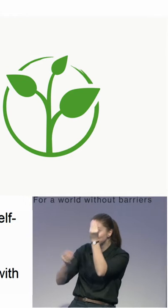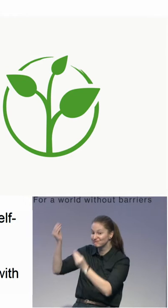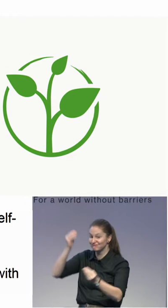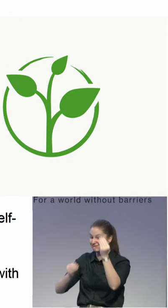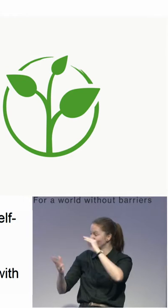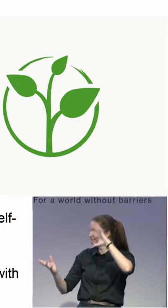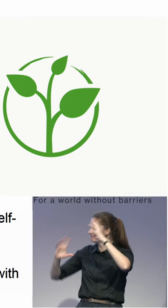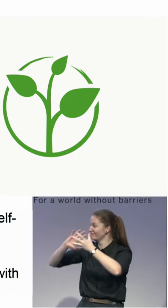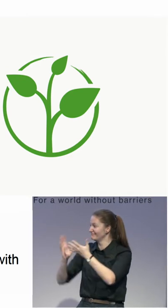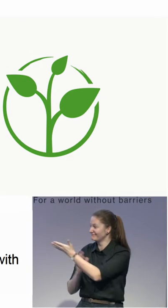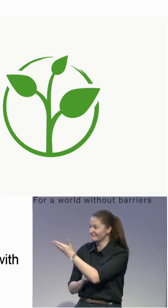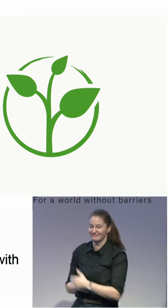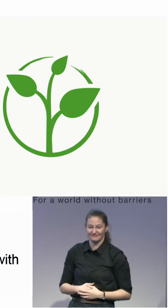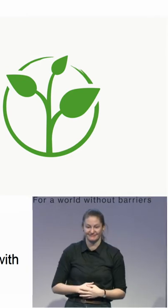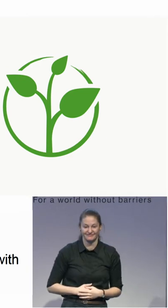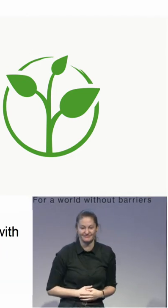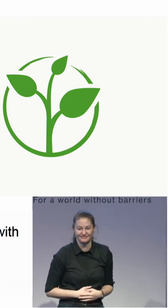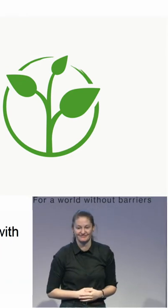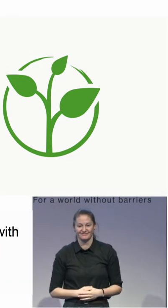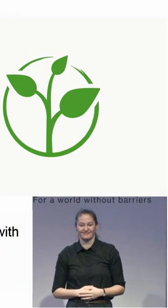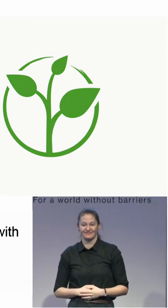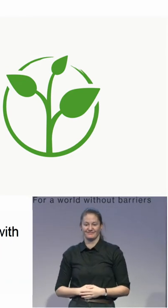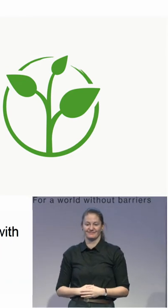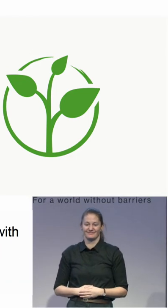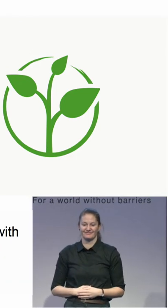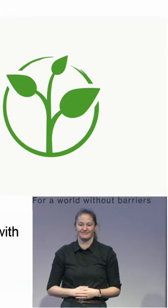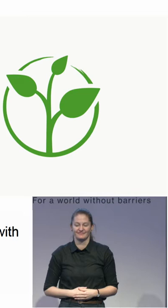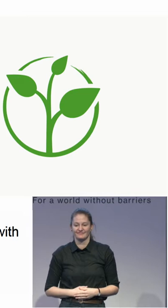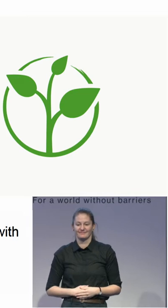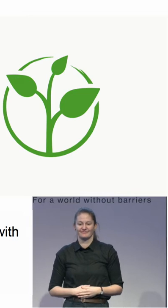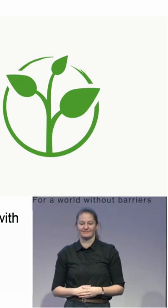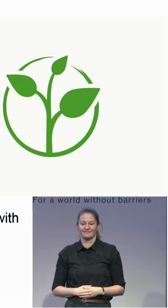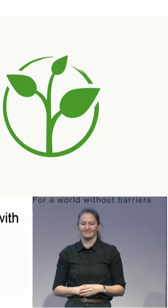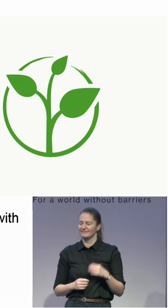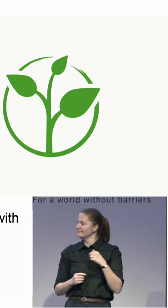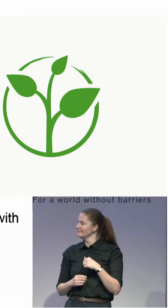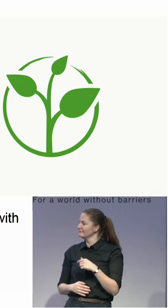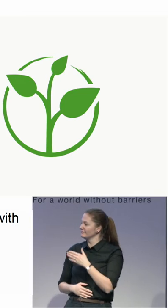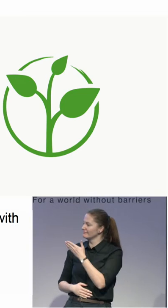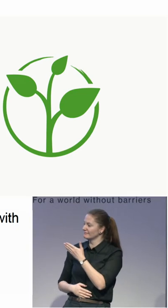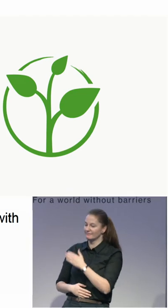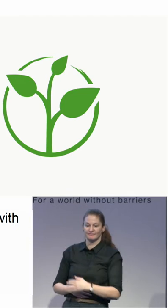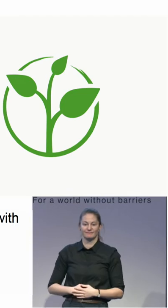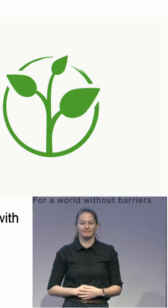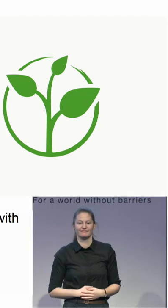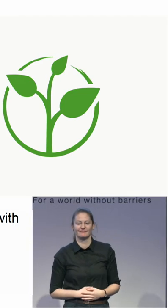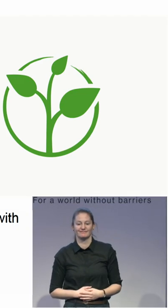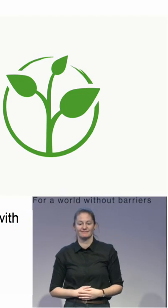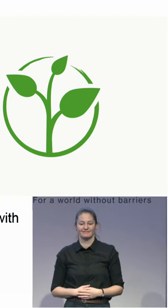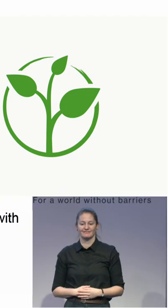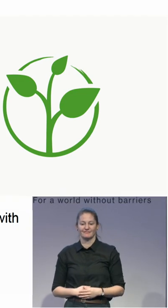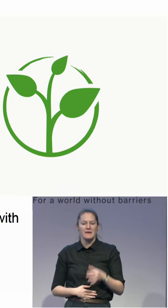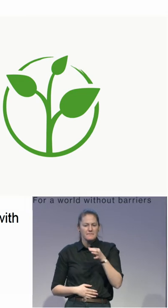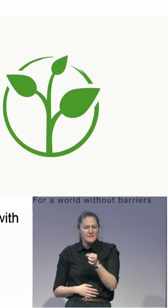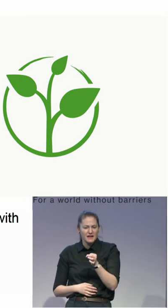So, wait, I put this away, so this is confusing. Okay, good. So microboards are no skateboards,